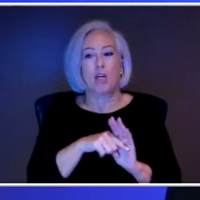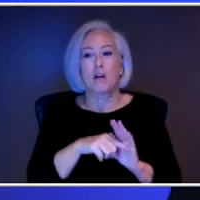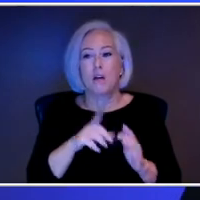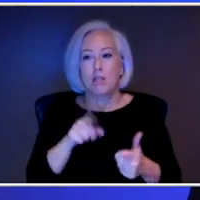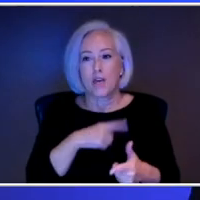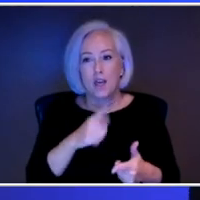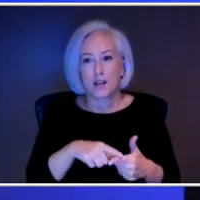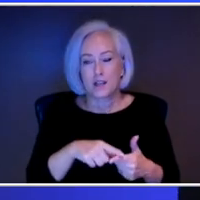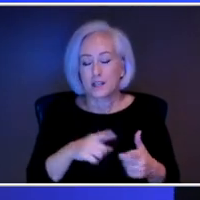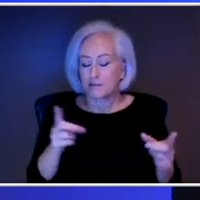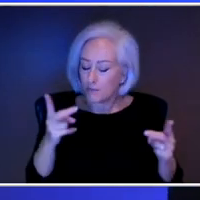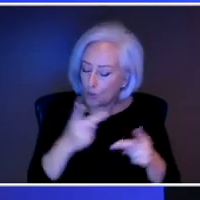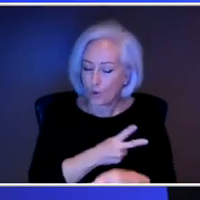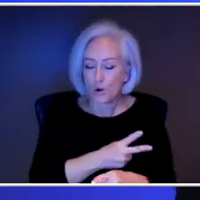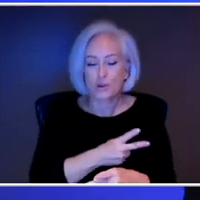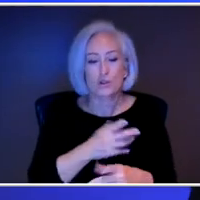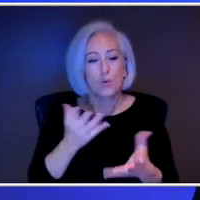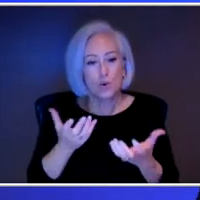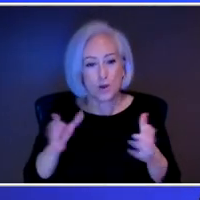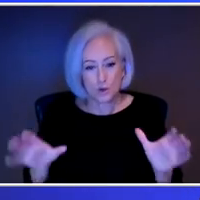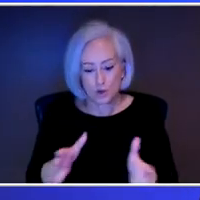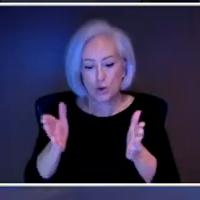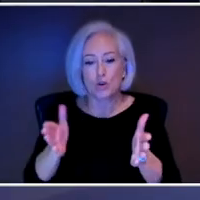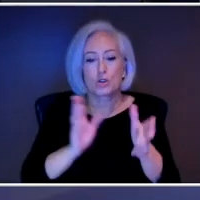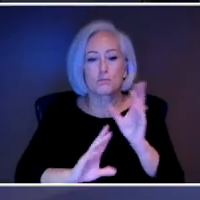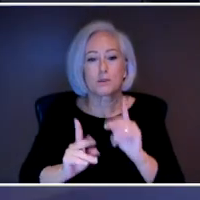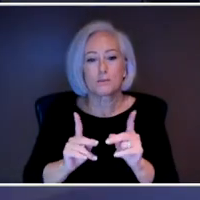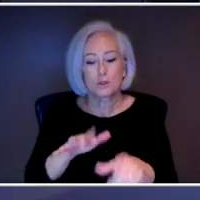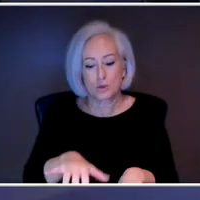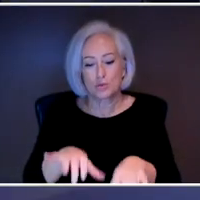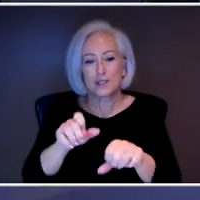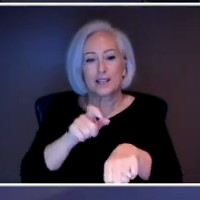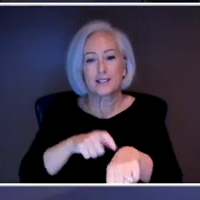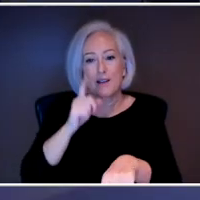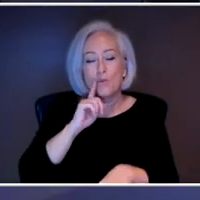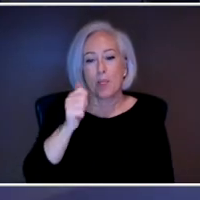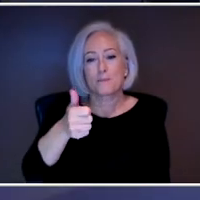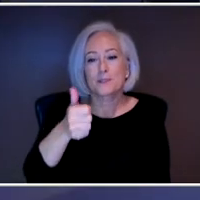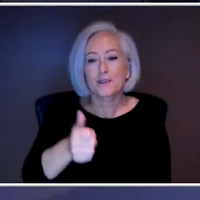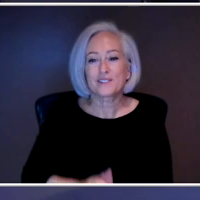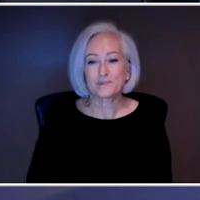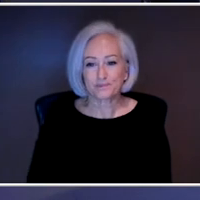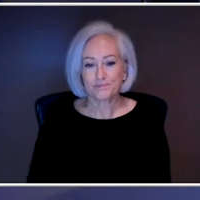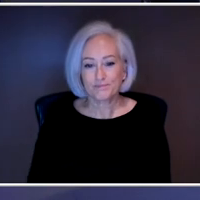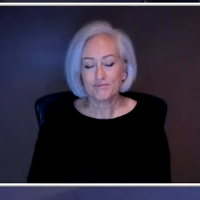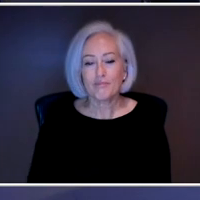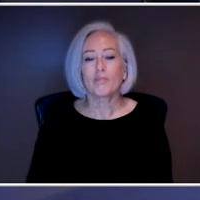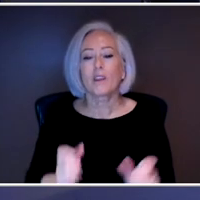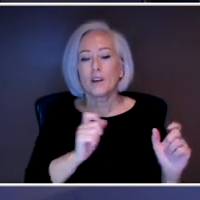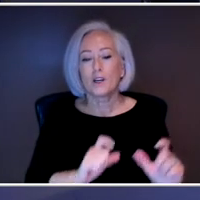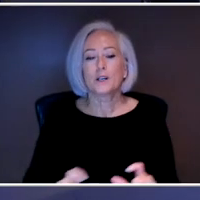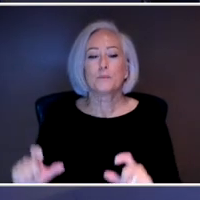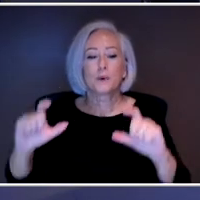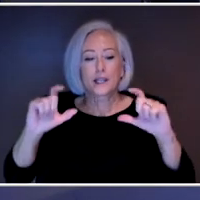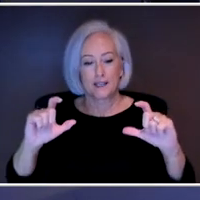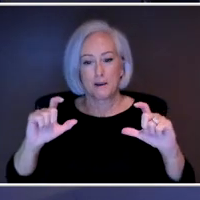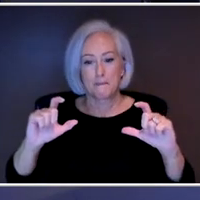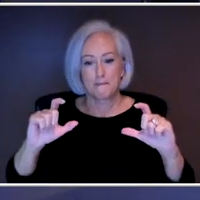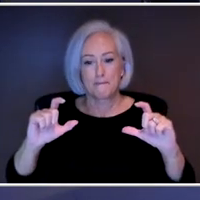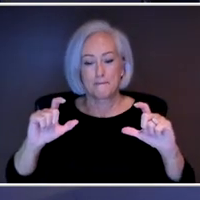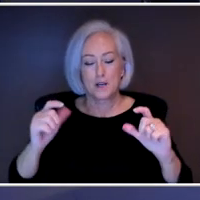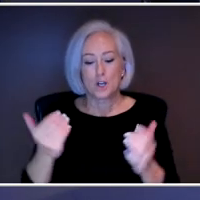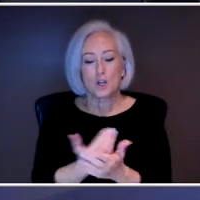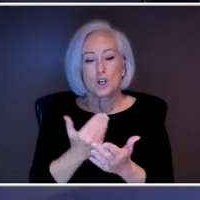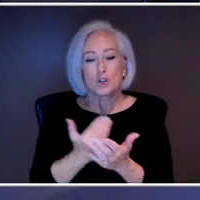sure that we're encouraging people to take the time for themselves. Want to put a very important crisis number up. Last summer there was the new nationwide crisis number